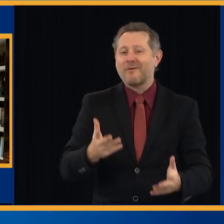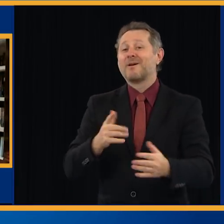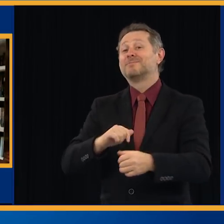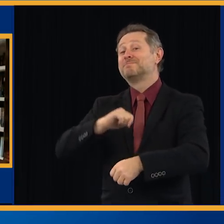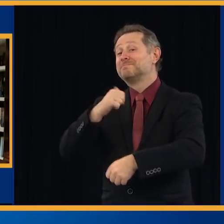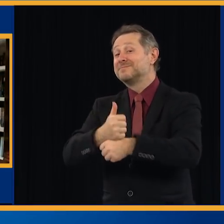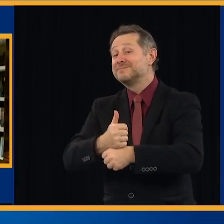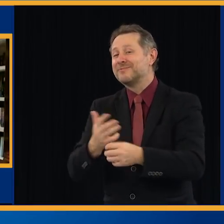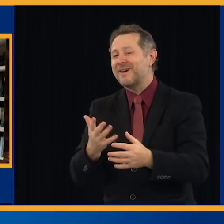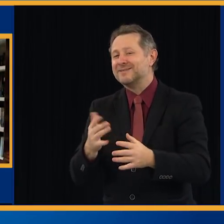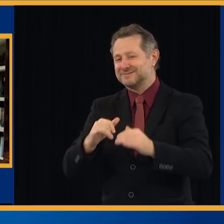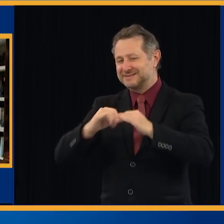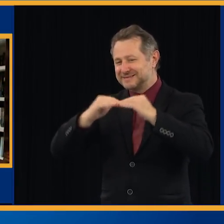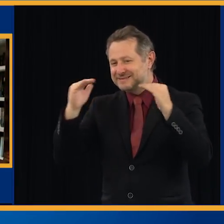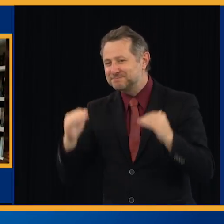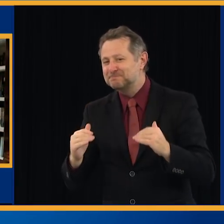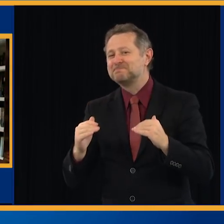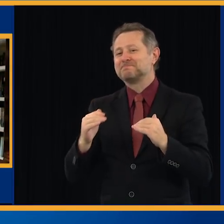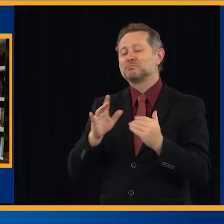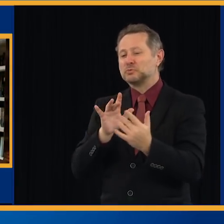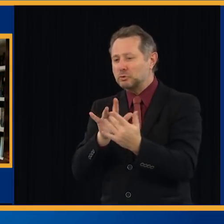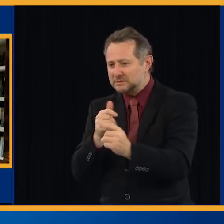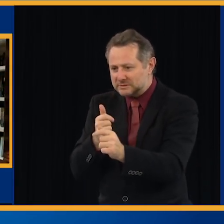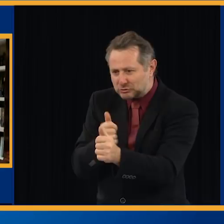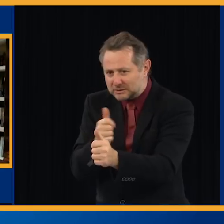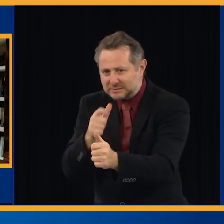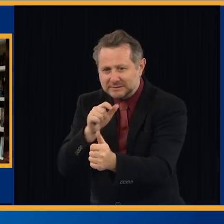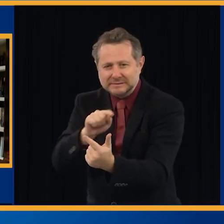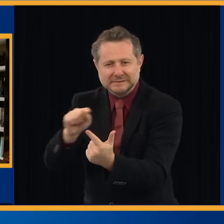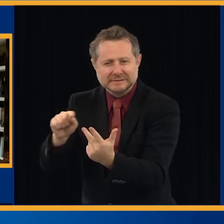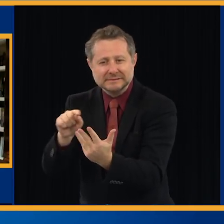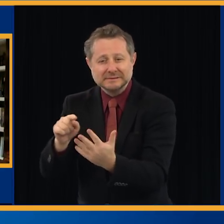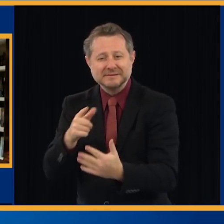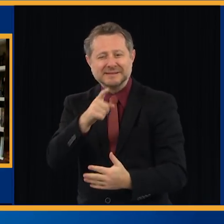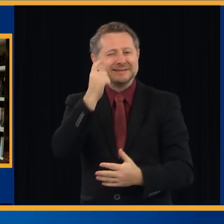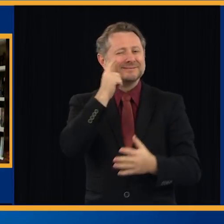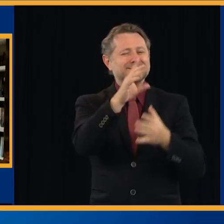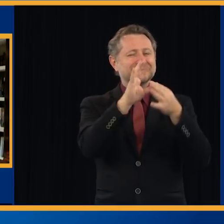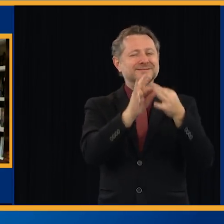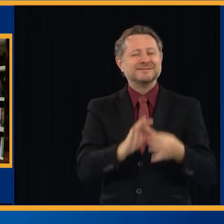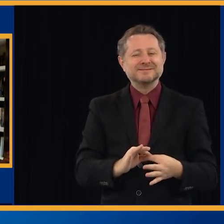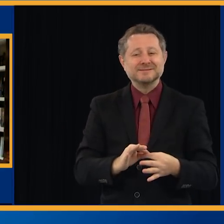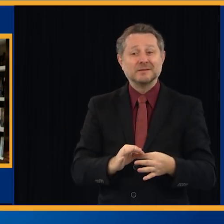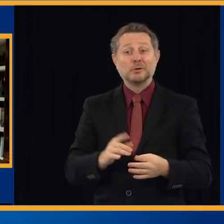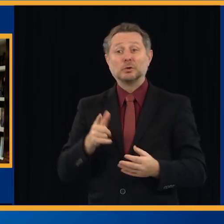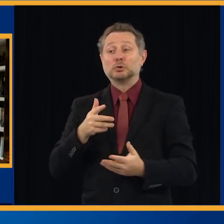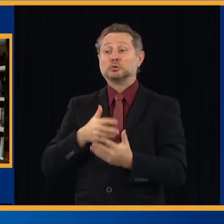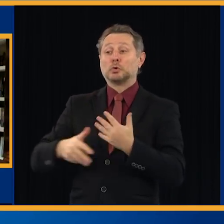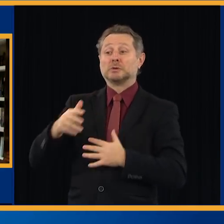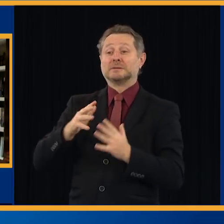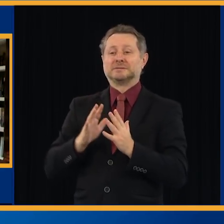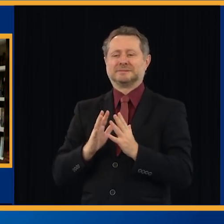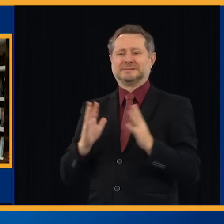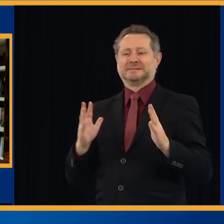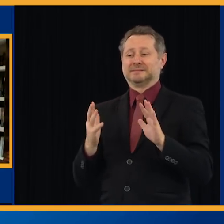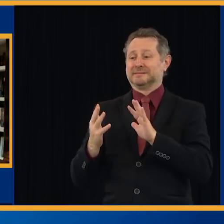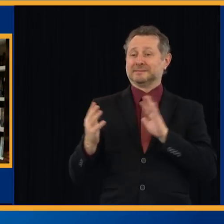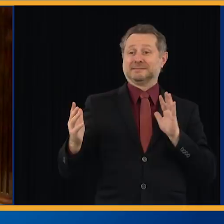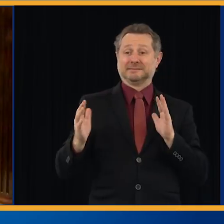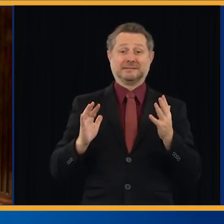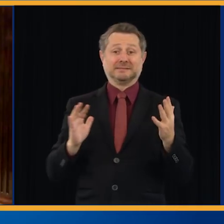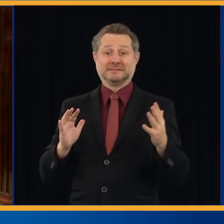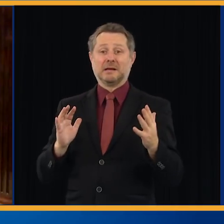tracing, as you just outlined. When social distancing is relaxed, contact tracing